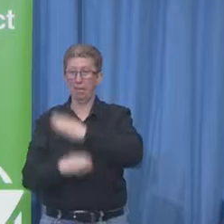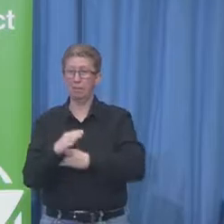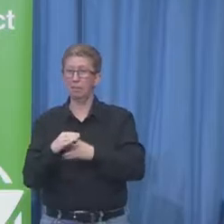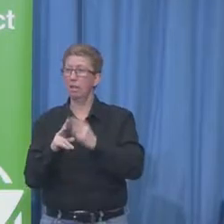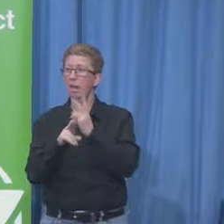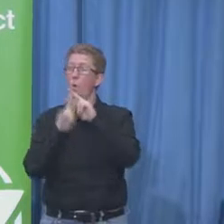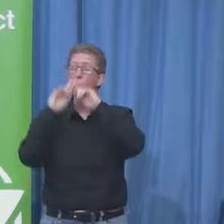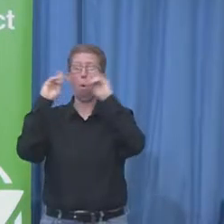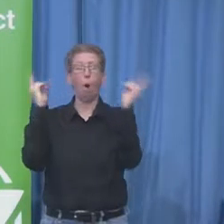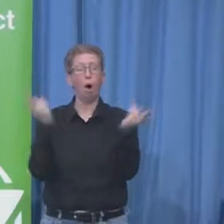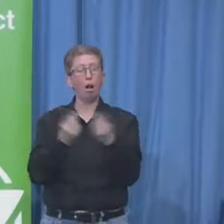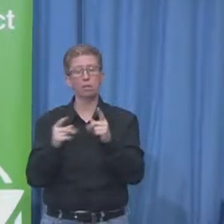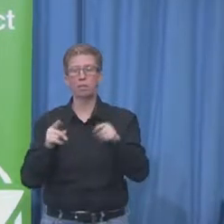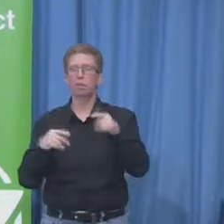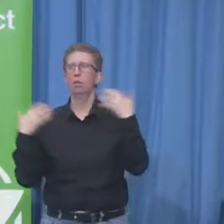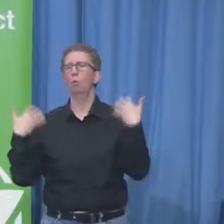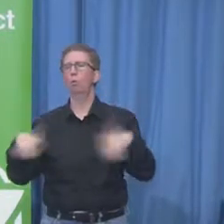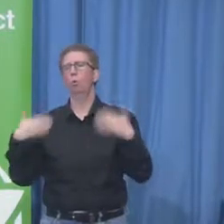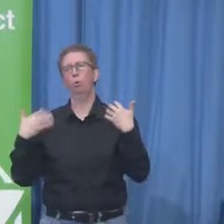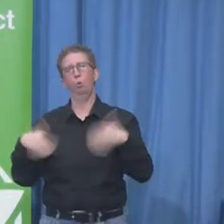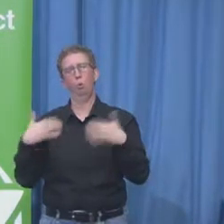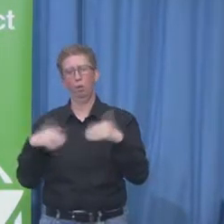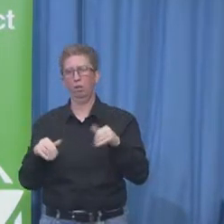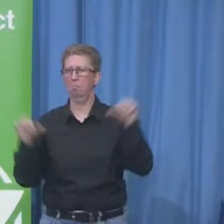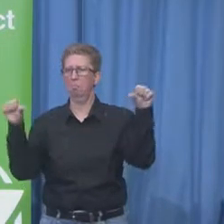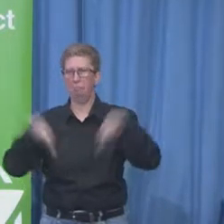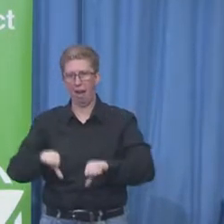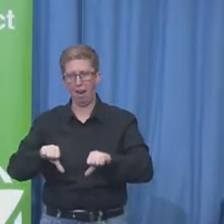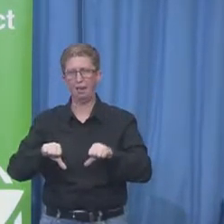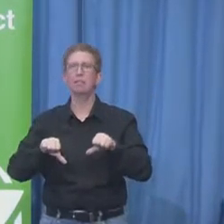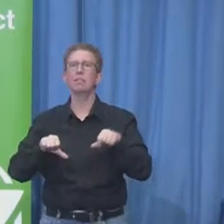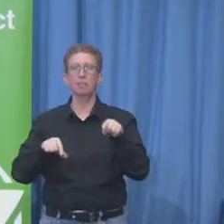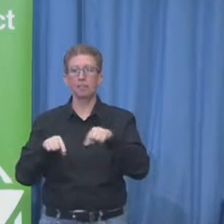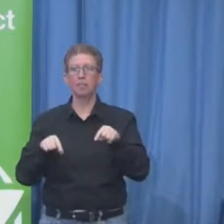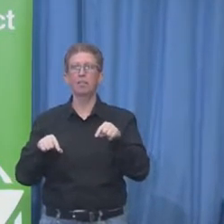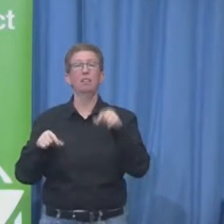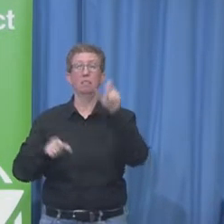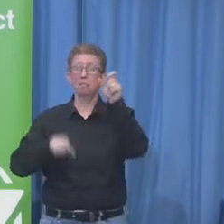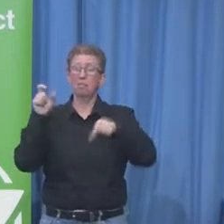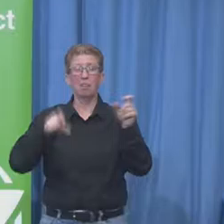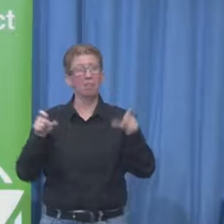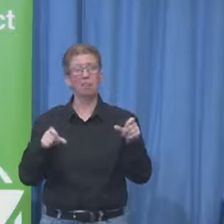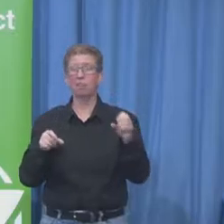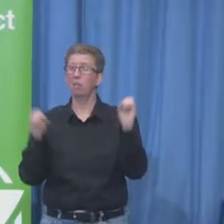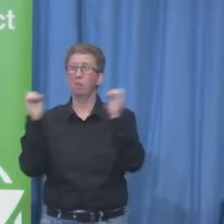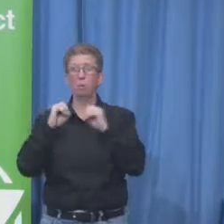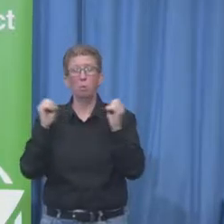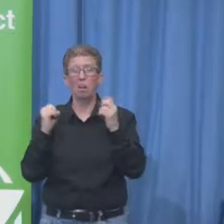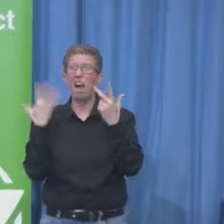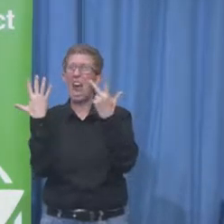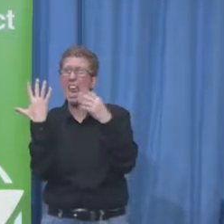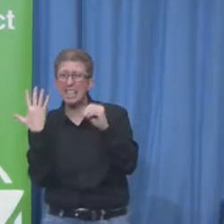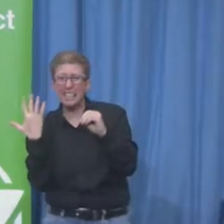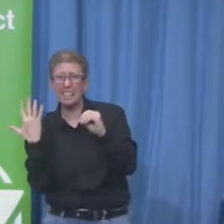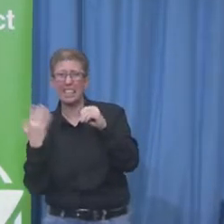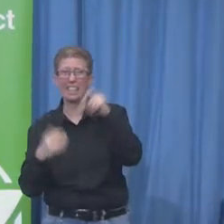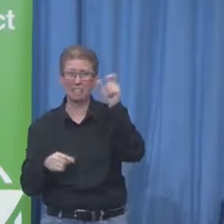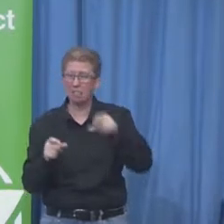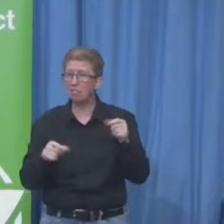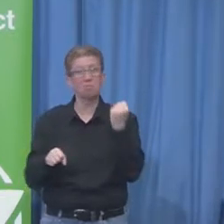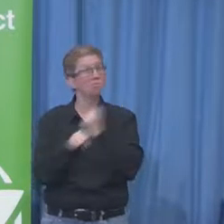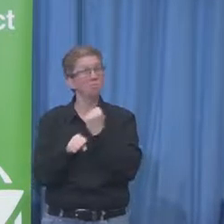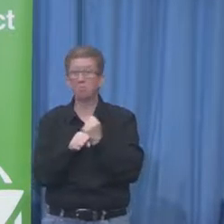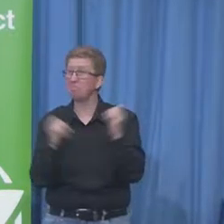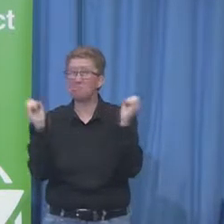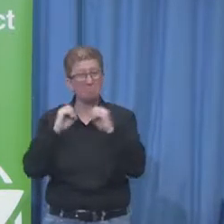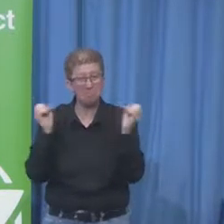the people in the world with a disability don't work. Fifty percent of the people in the world with a disability that have gone and gotten a four-year college